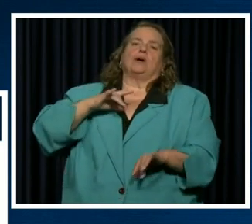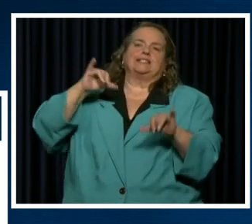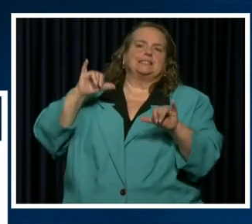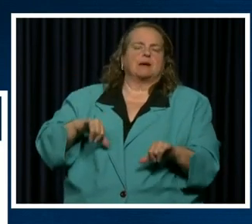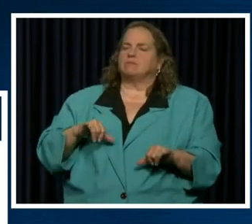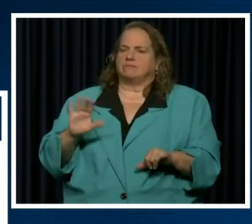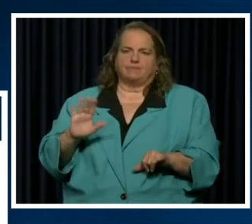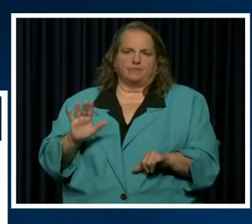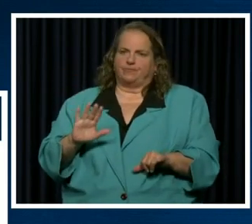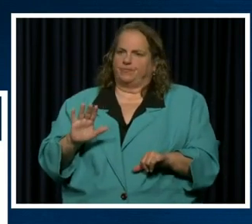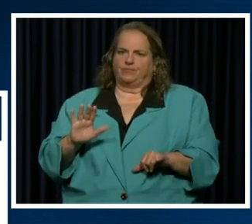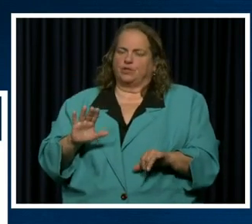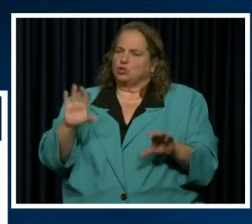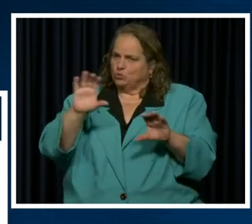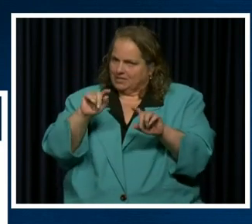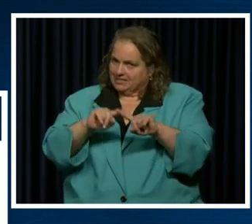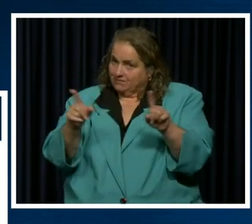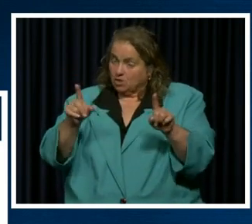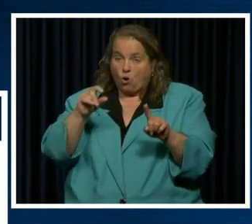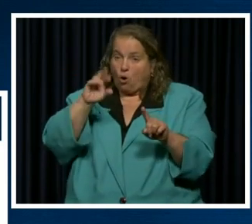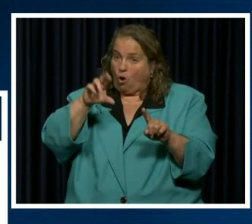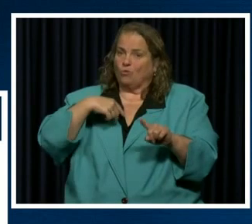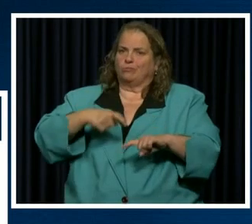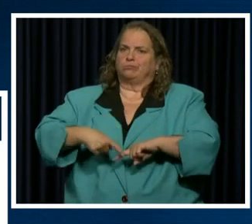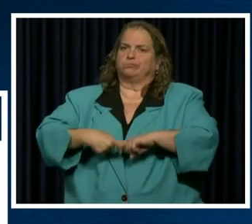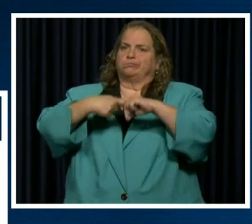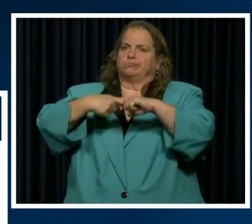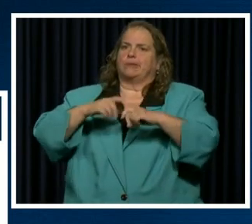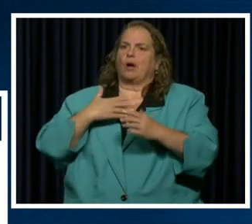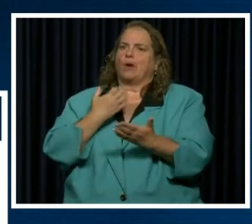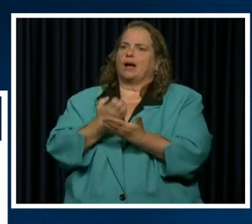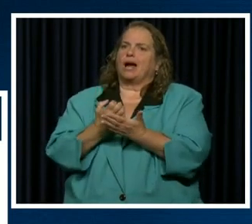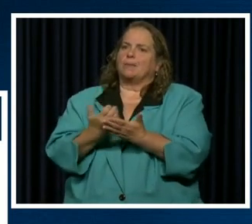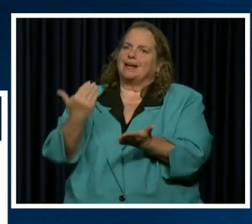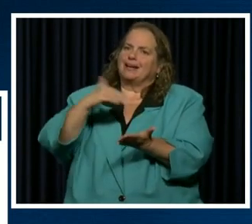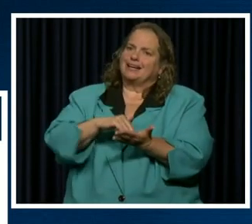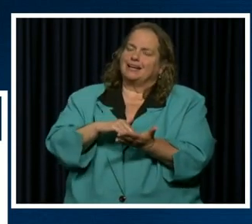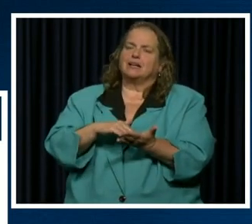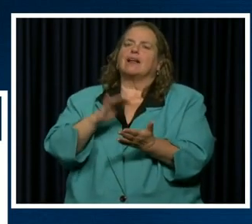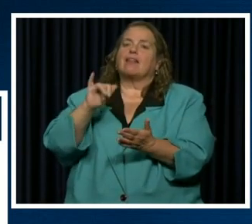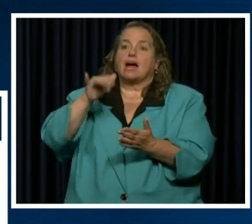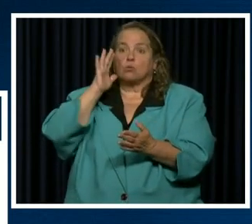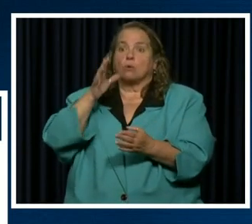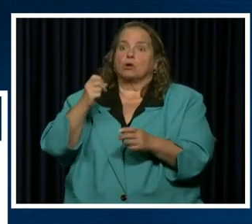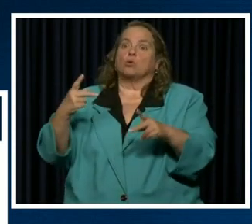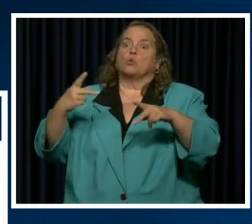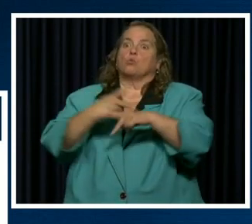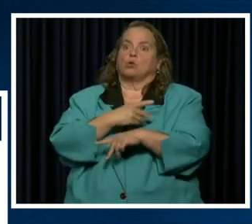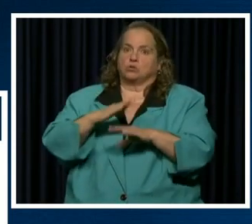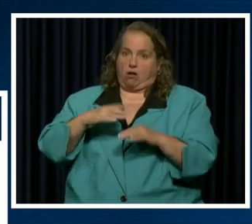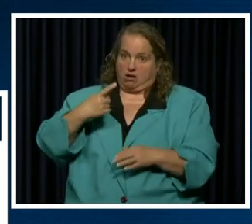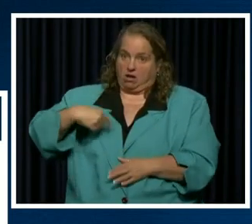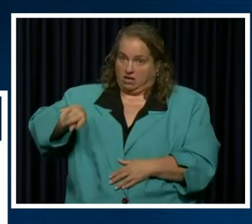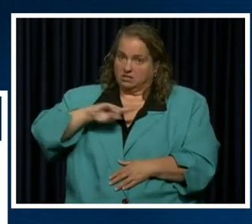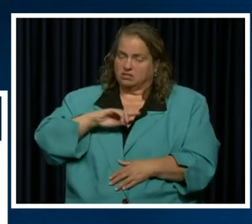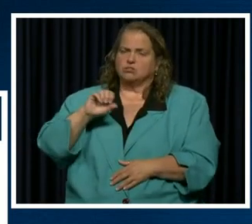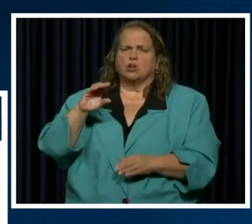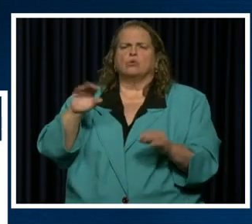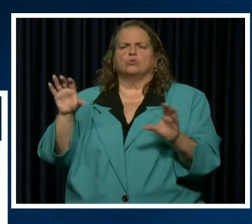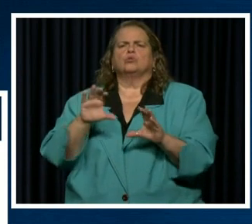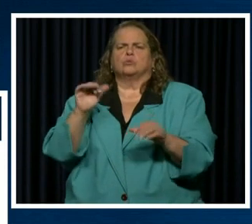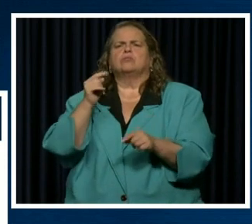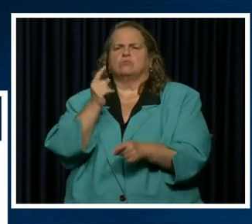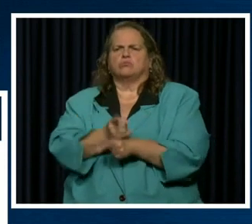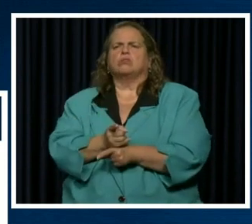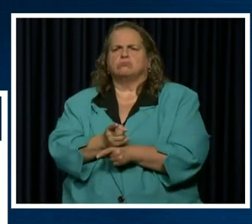pause our economy and we know how detrimental that can be. Uh, so let's get it right. Um, and uh, according